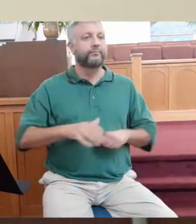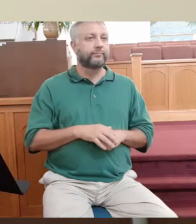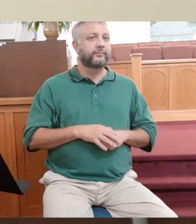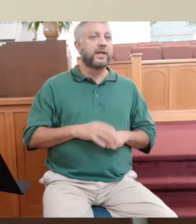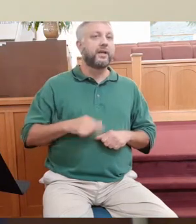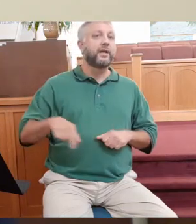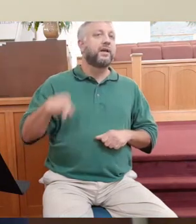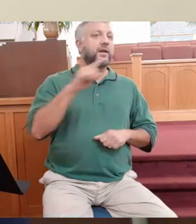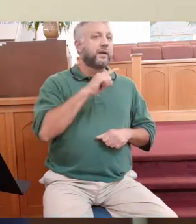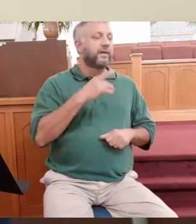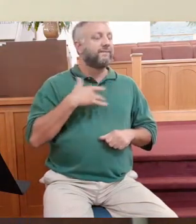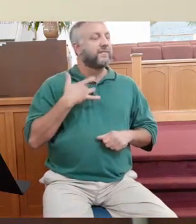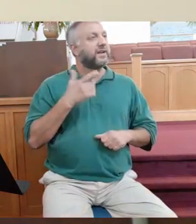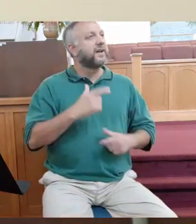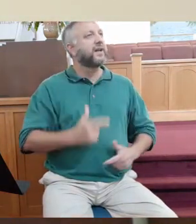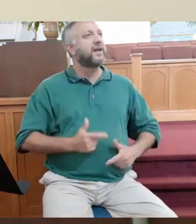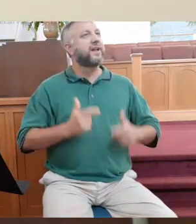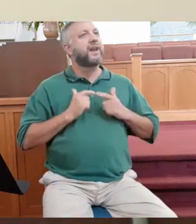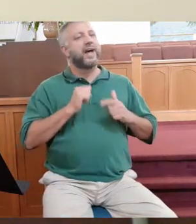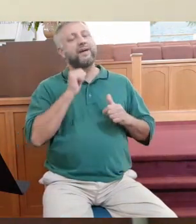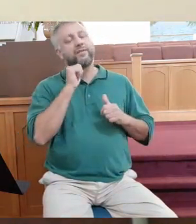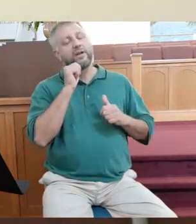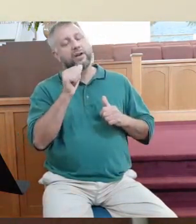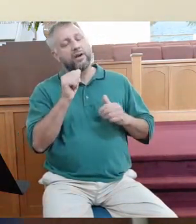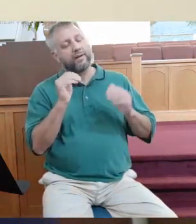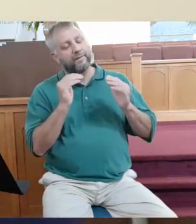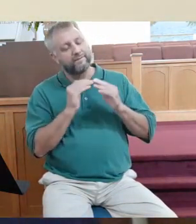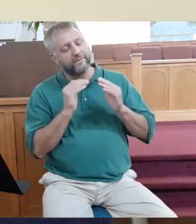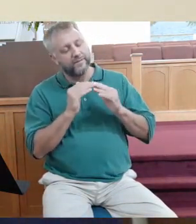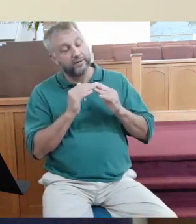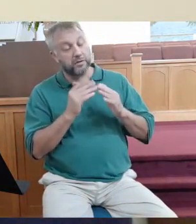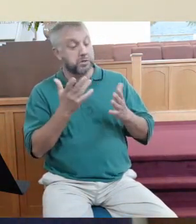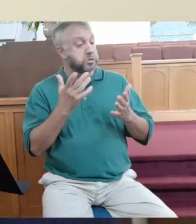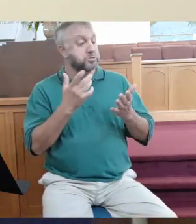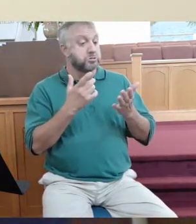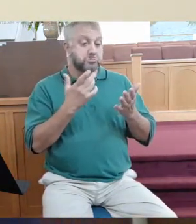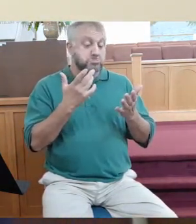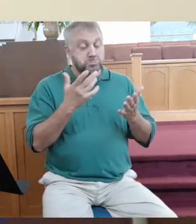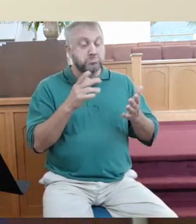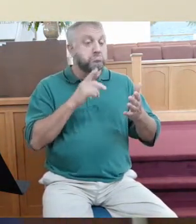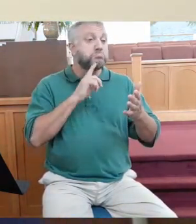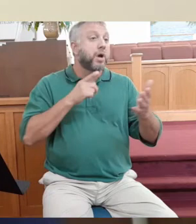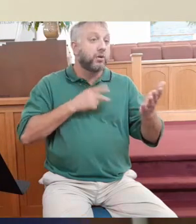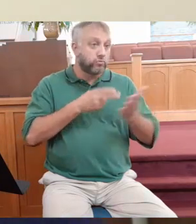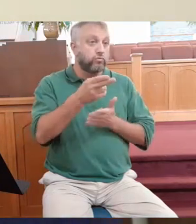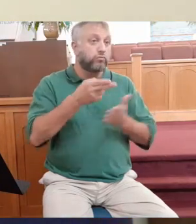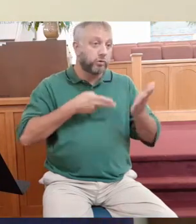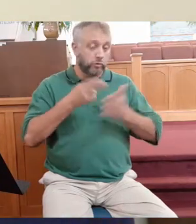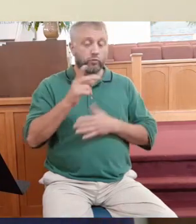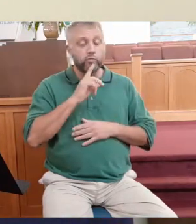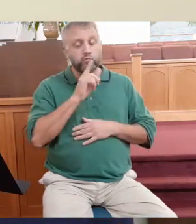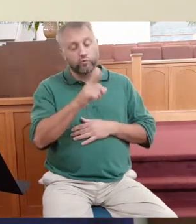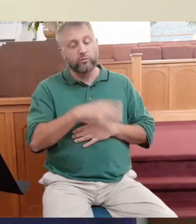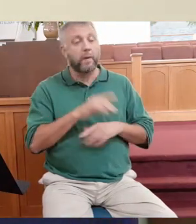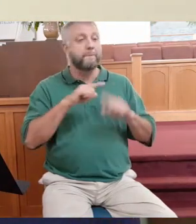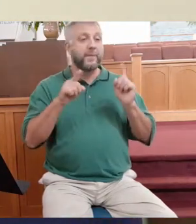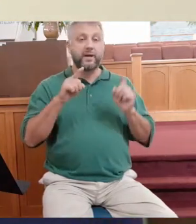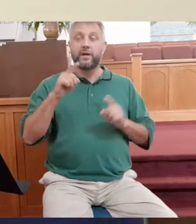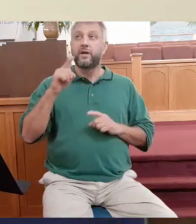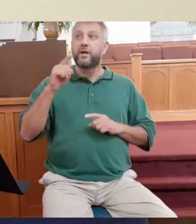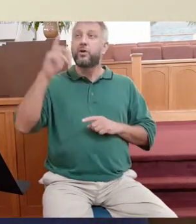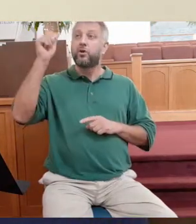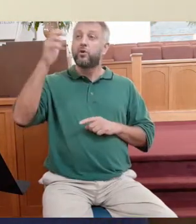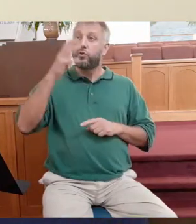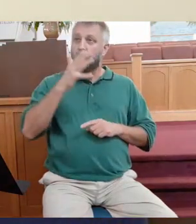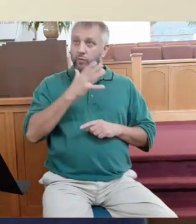I know you're tempted to say life's not fair. And the truth is sometimes it's not. But grace goes against our